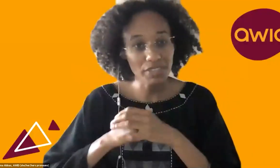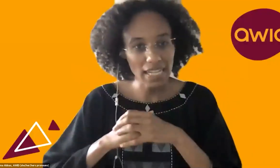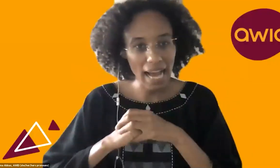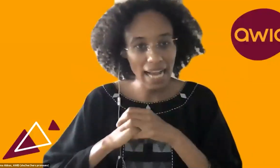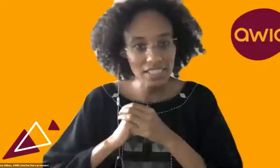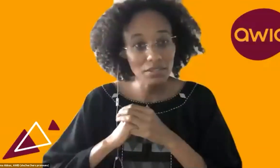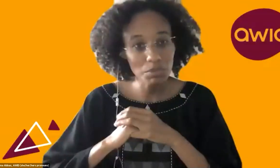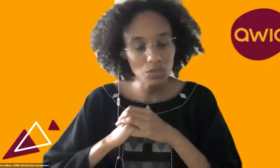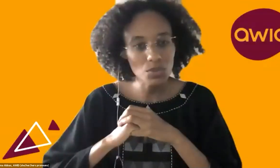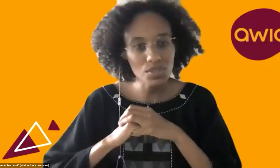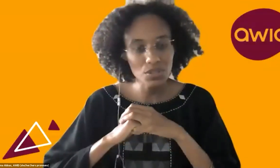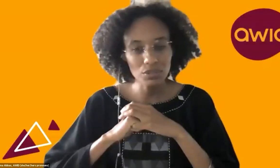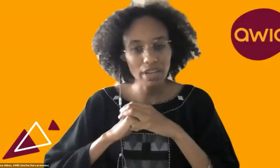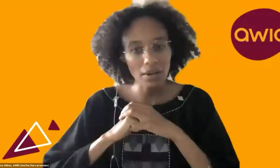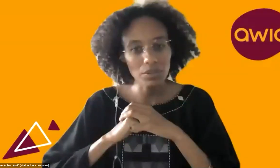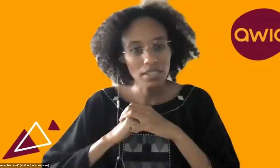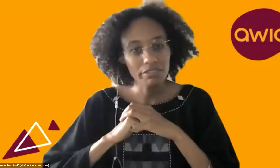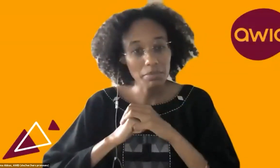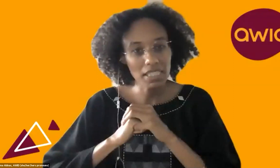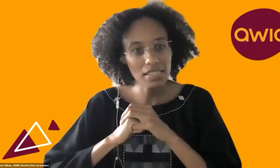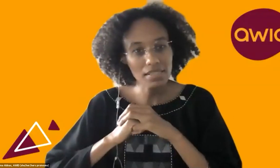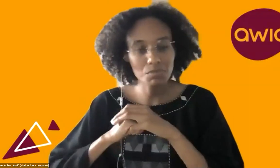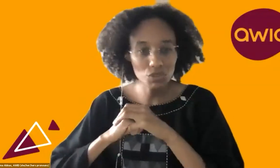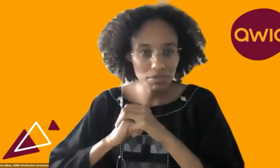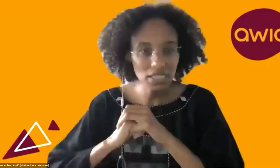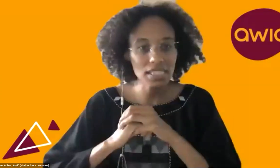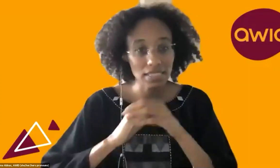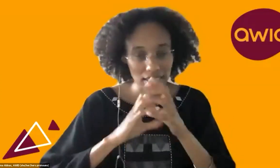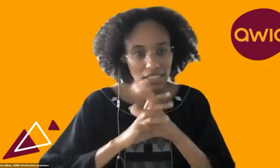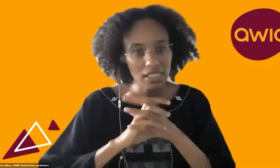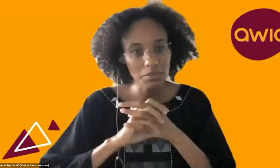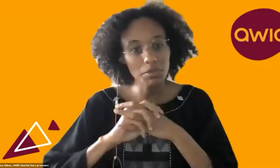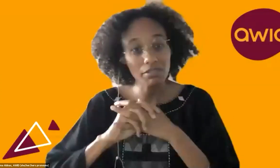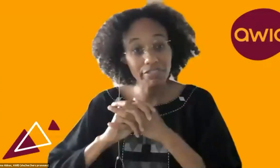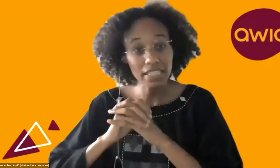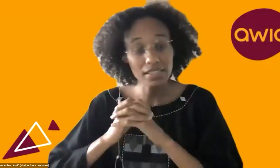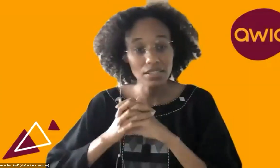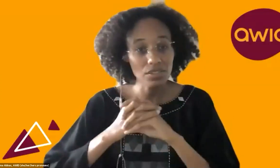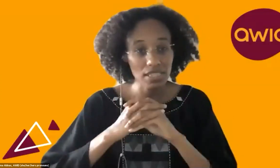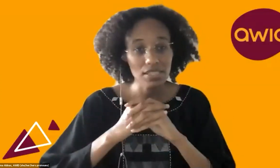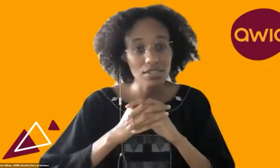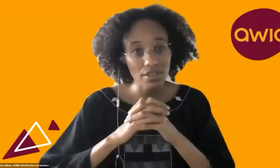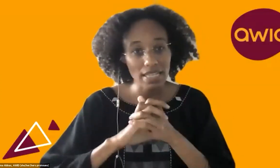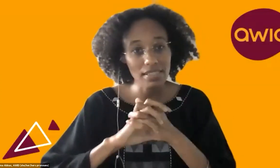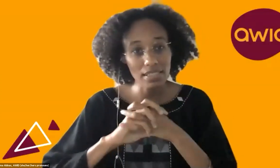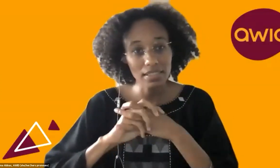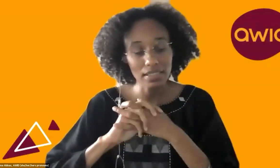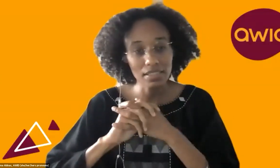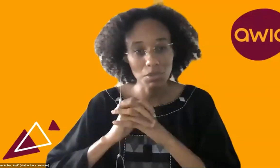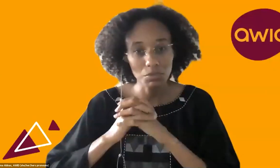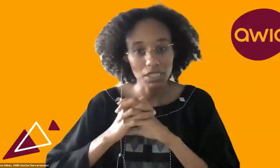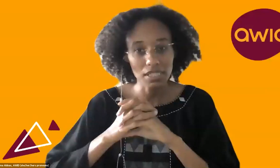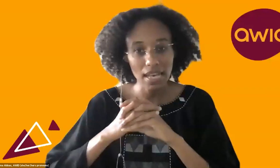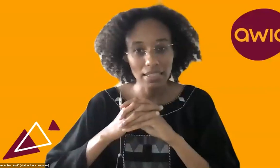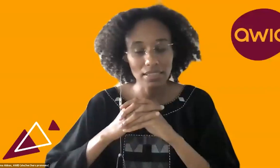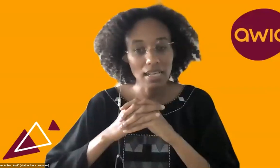that action, but also of how feminist movements and leadership face these threats in